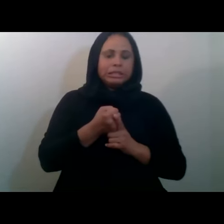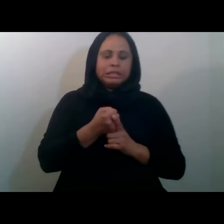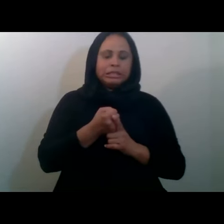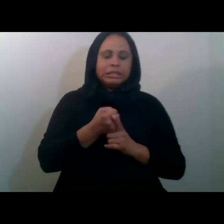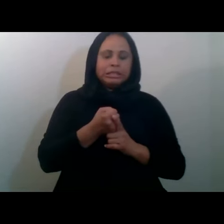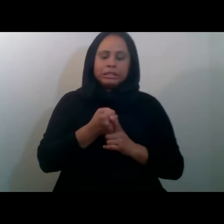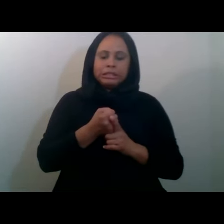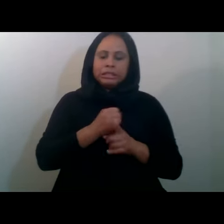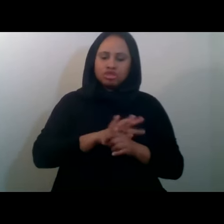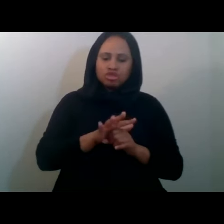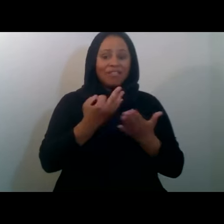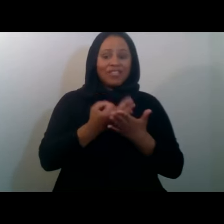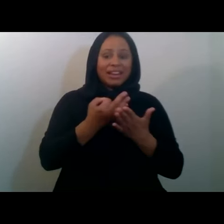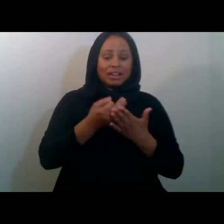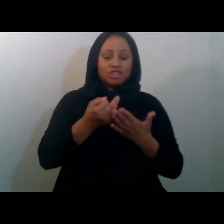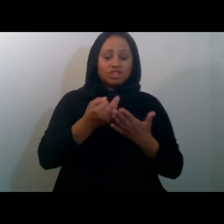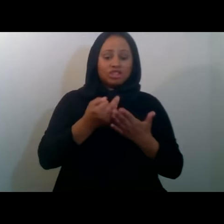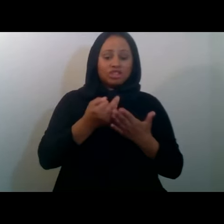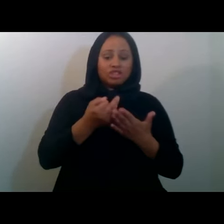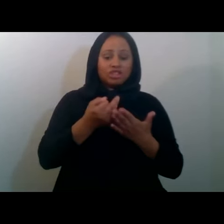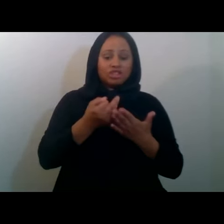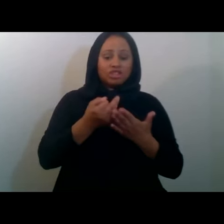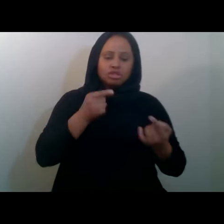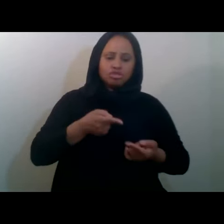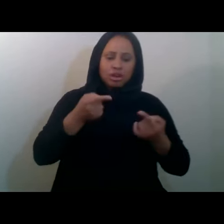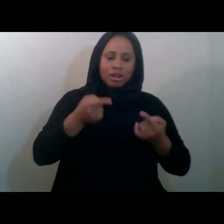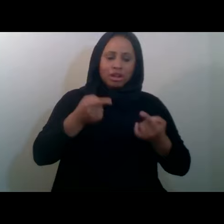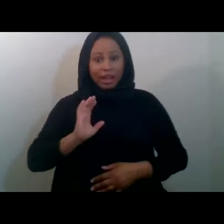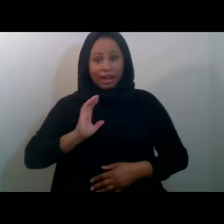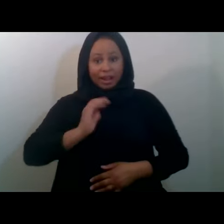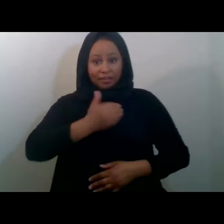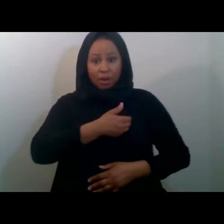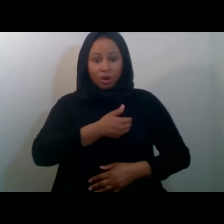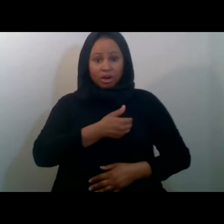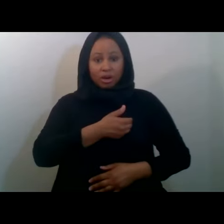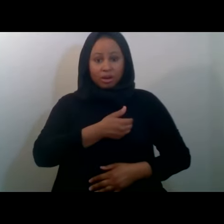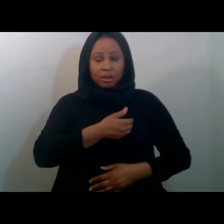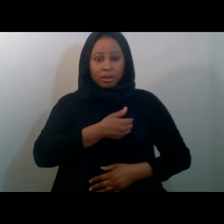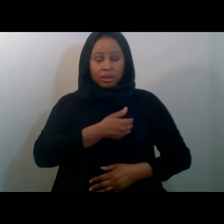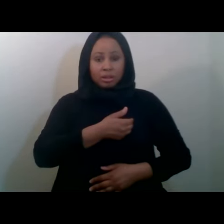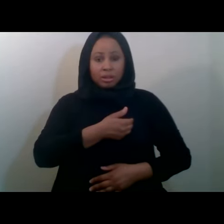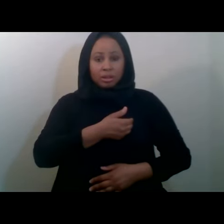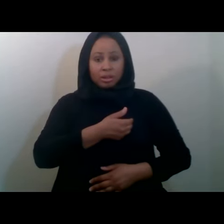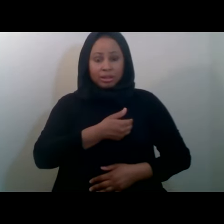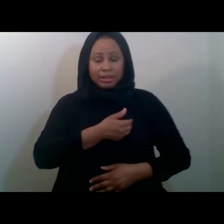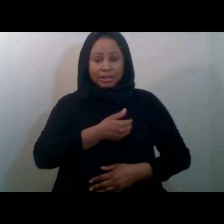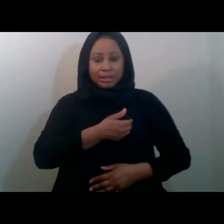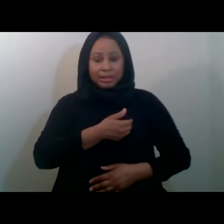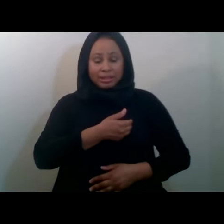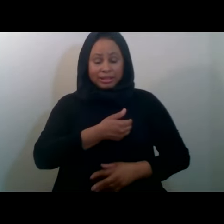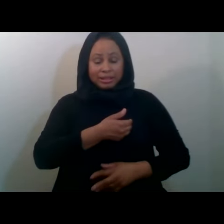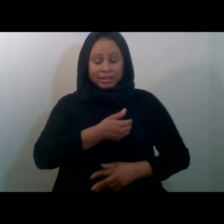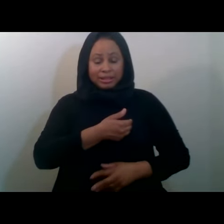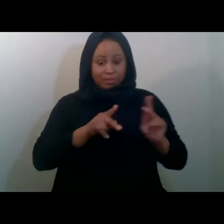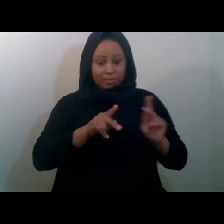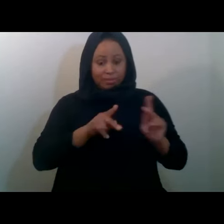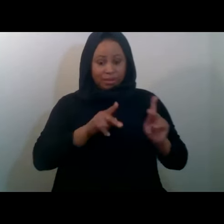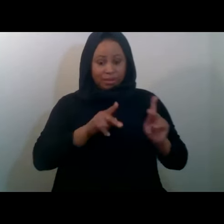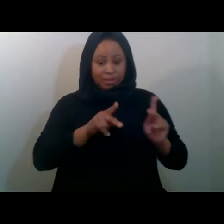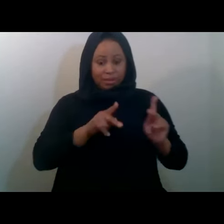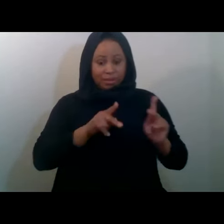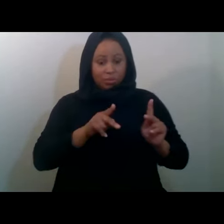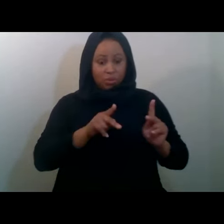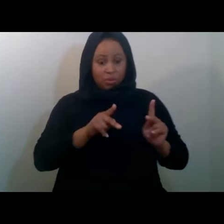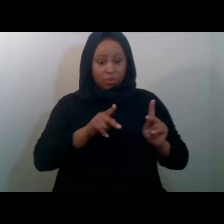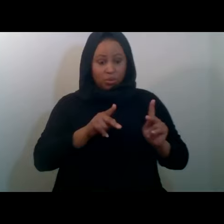COVID crisis. 10% of our individuals that come in are not Muslim. So, it's